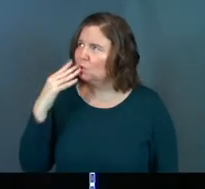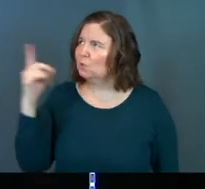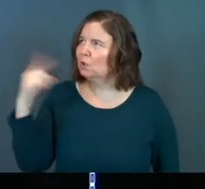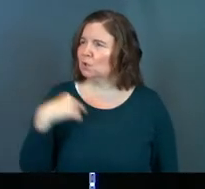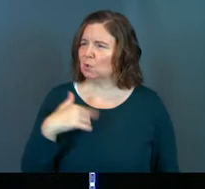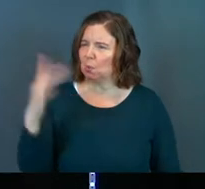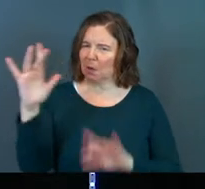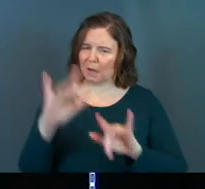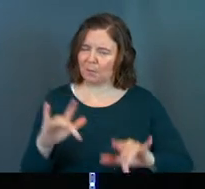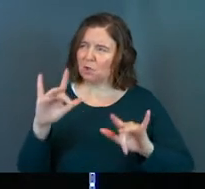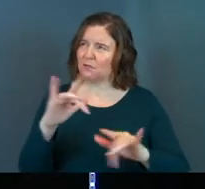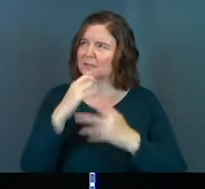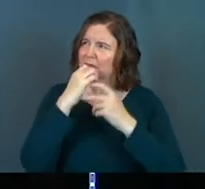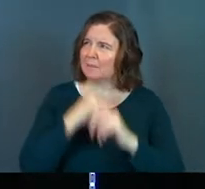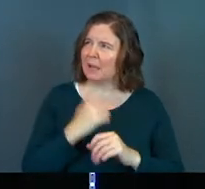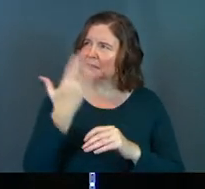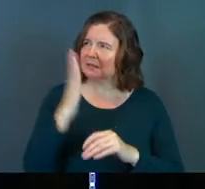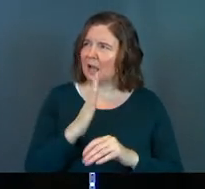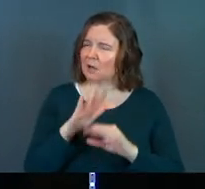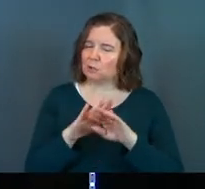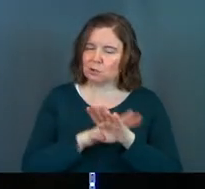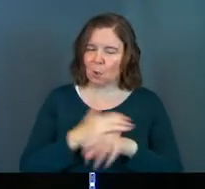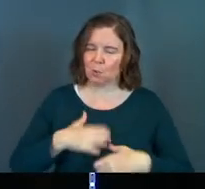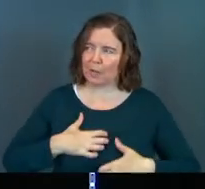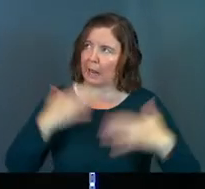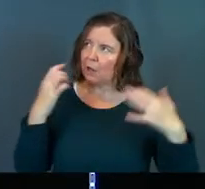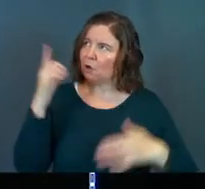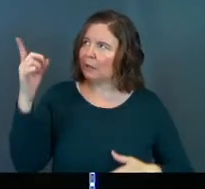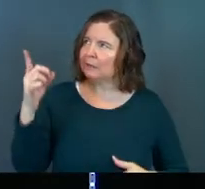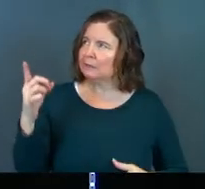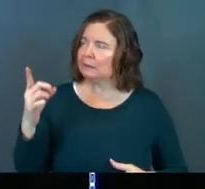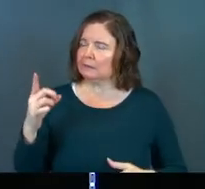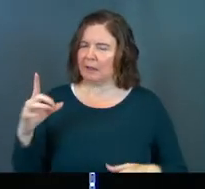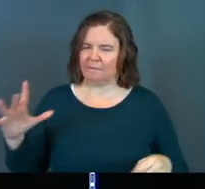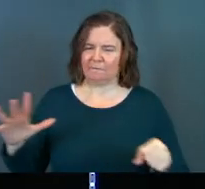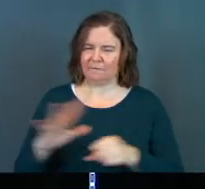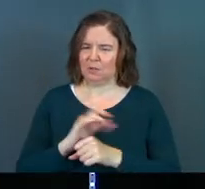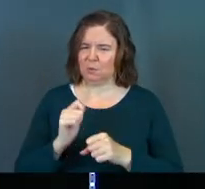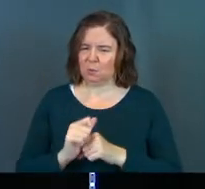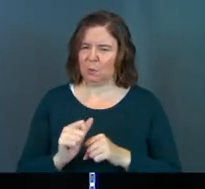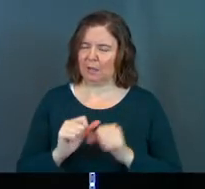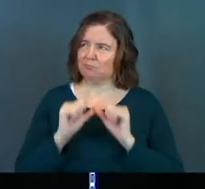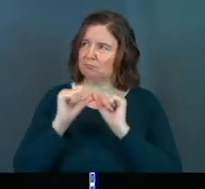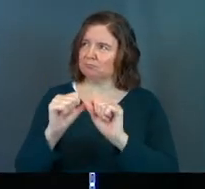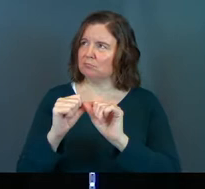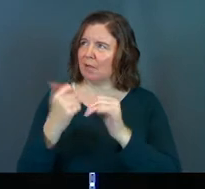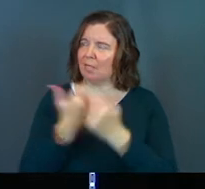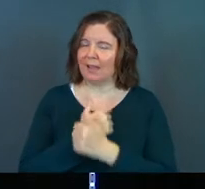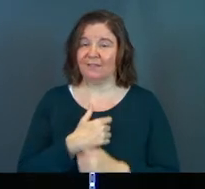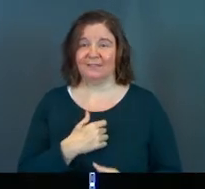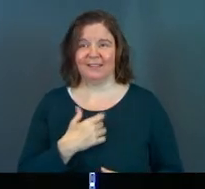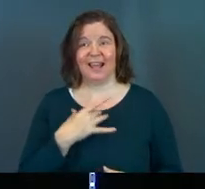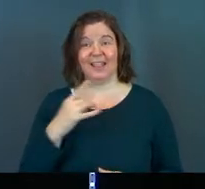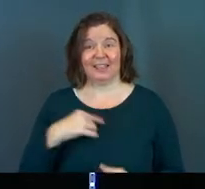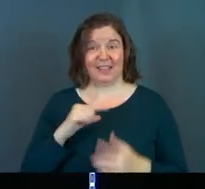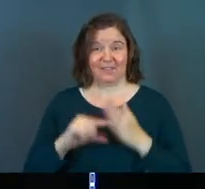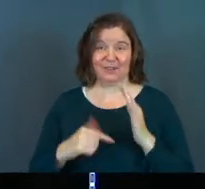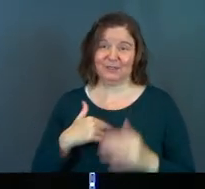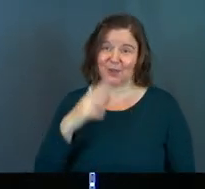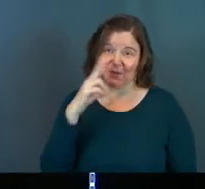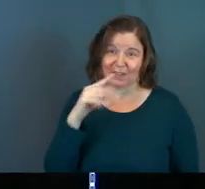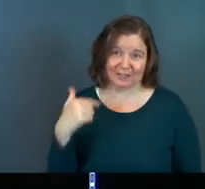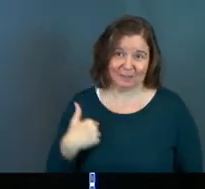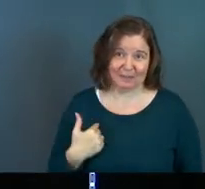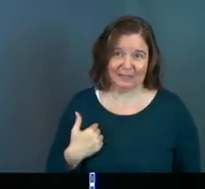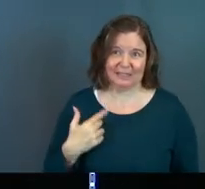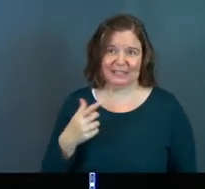that you were a merciful and compassionate God, slow to get angry and filled with unfailing love. I like that verse right there. It's so